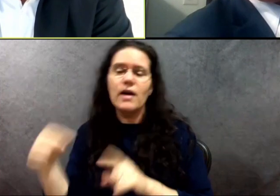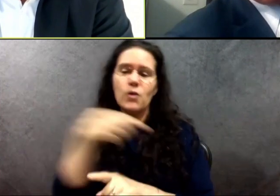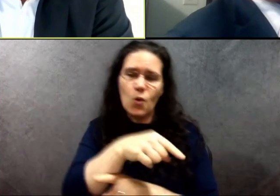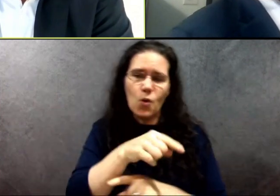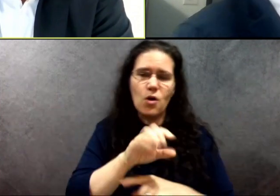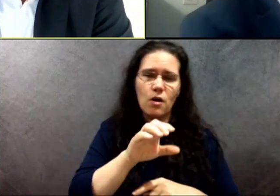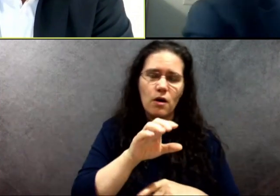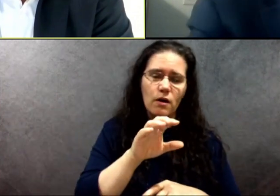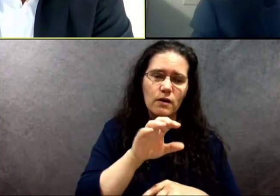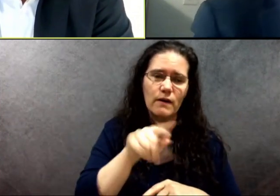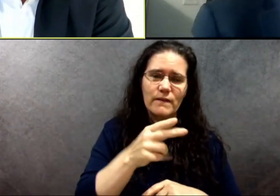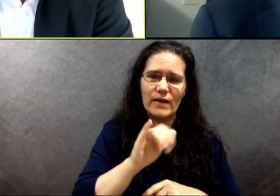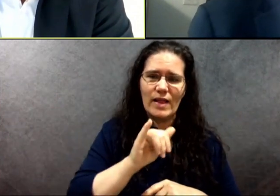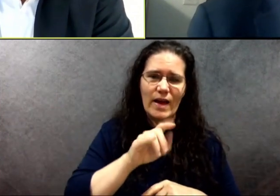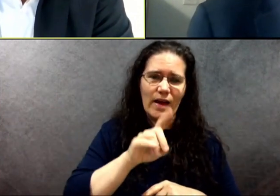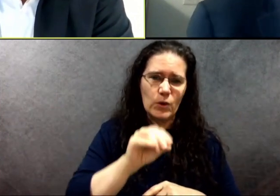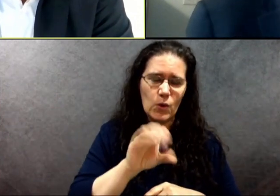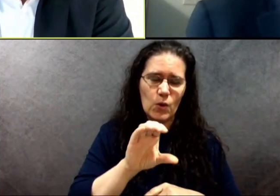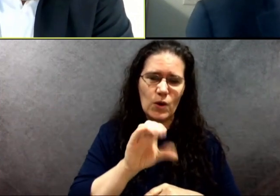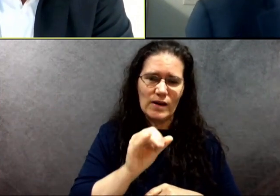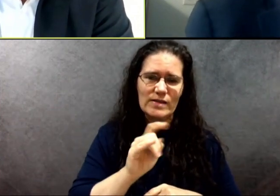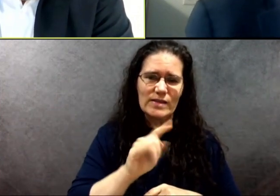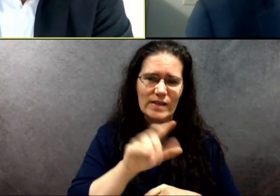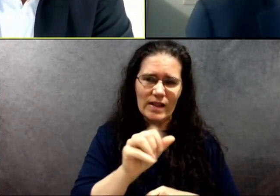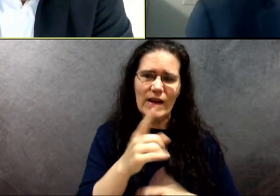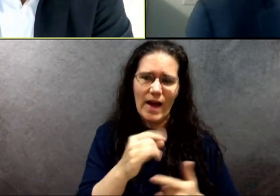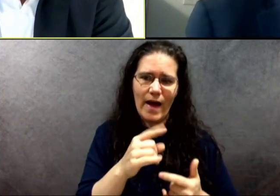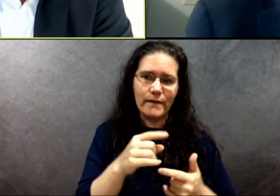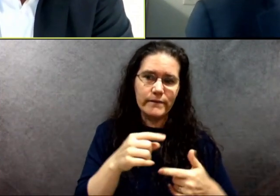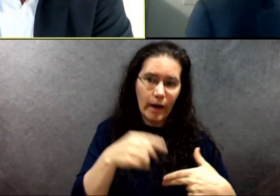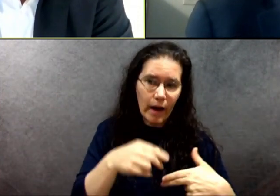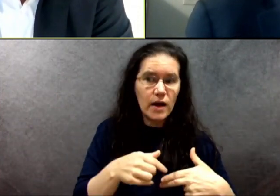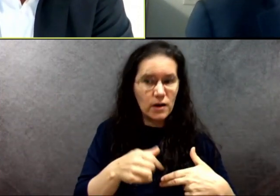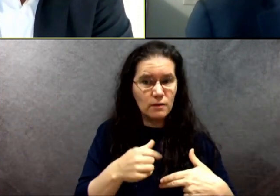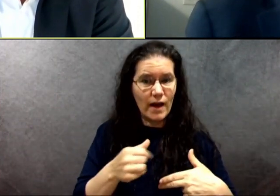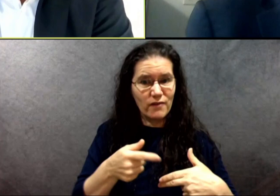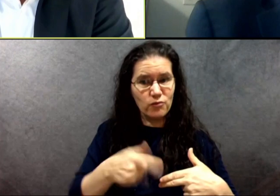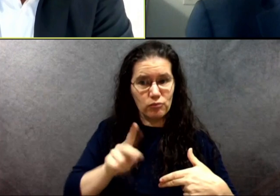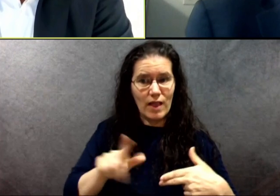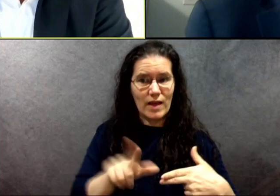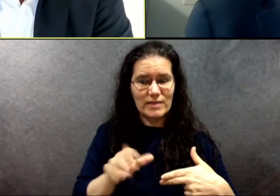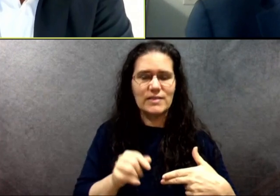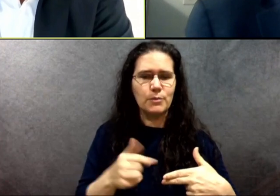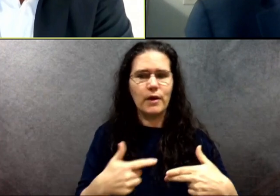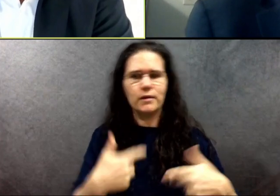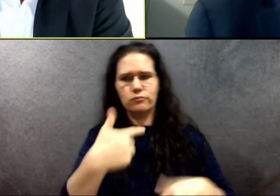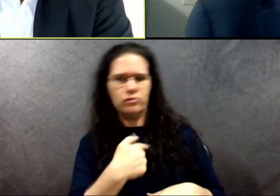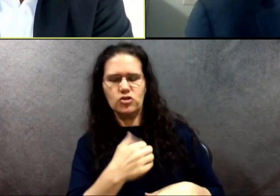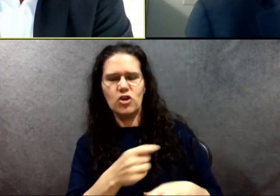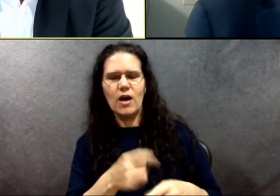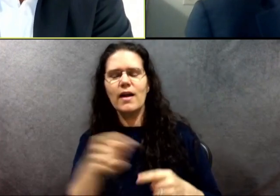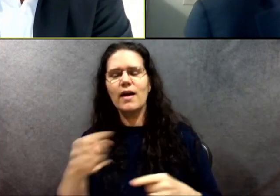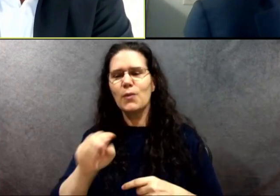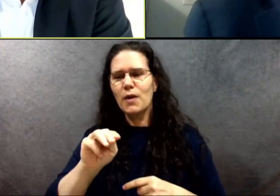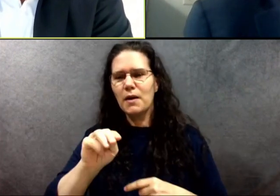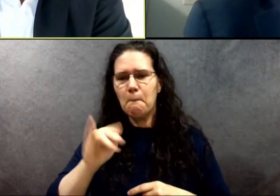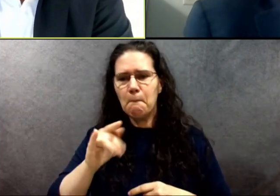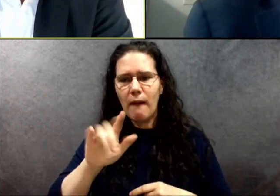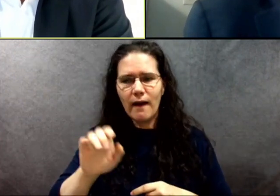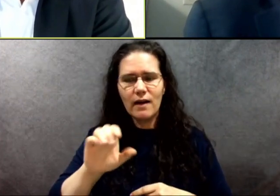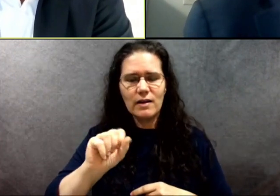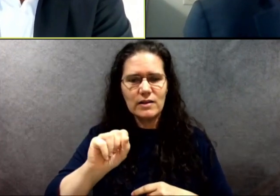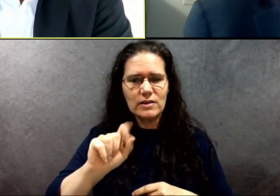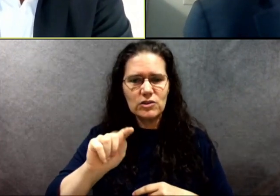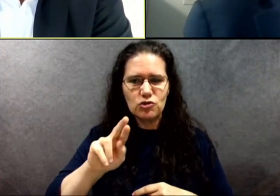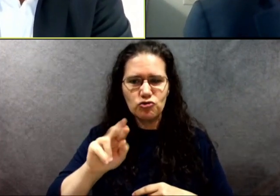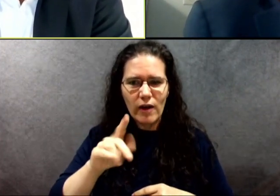uh, gun owner and was shot with his family in the car, or Michael Strager in North Charleston, South Carolina. That was the shooting of Walter Scott